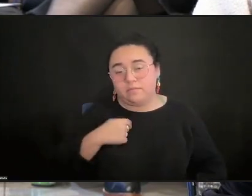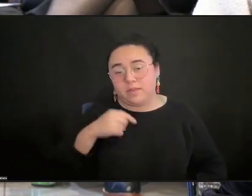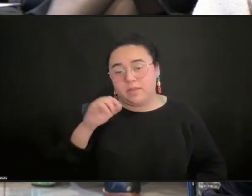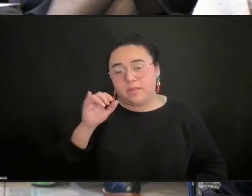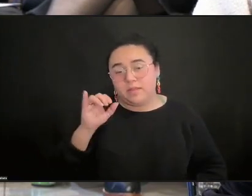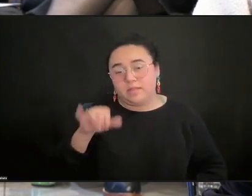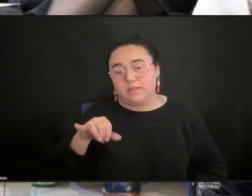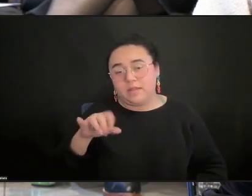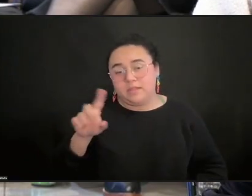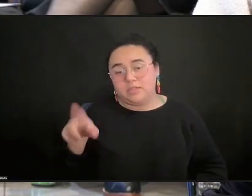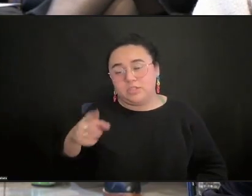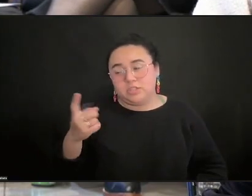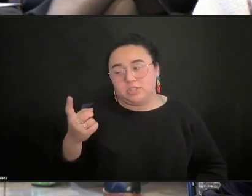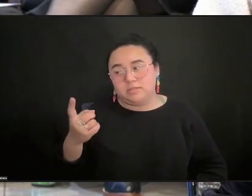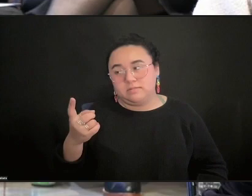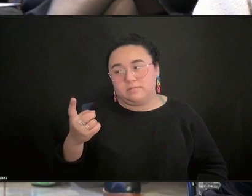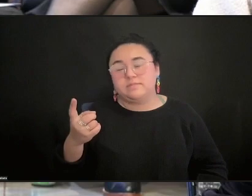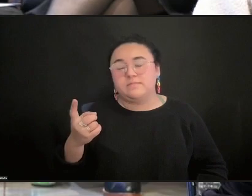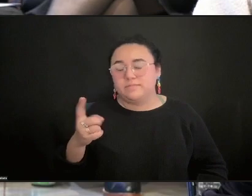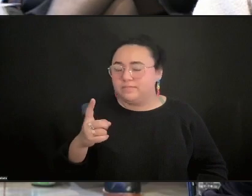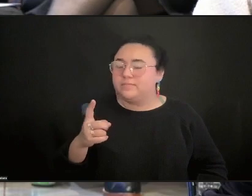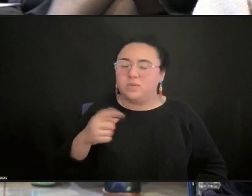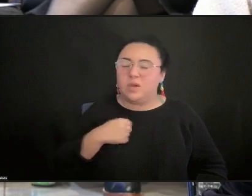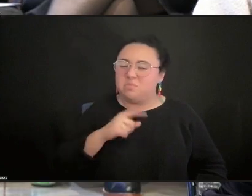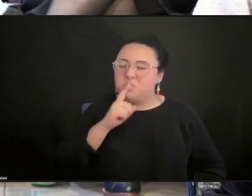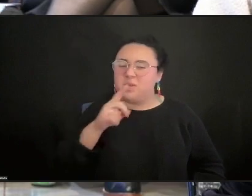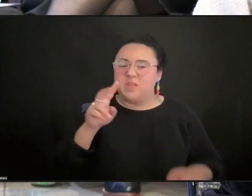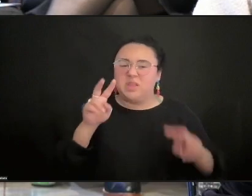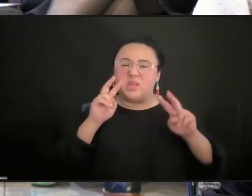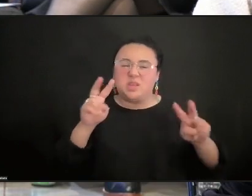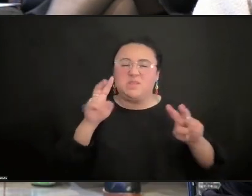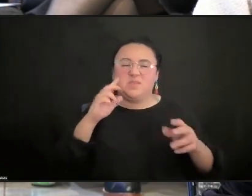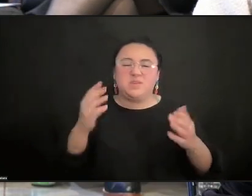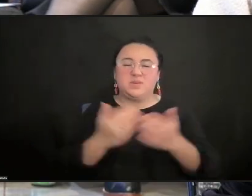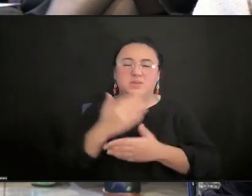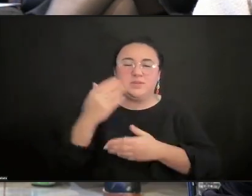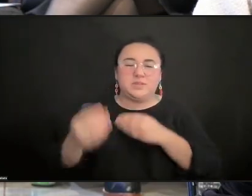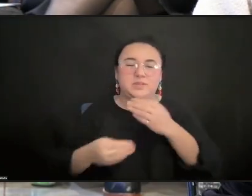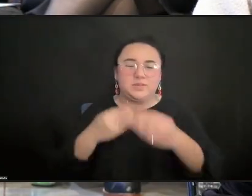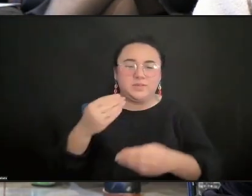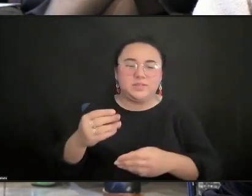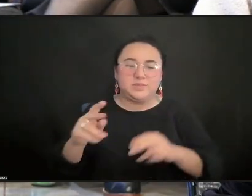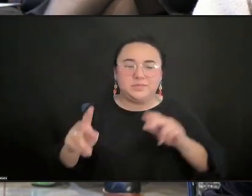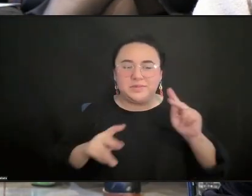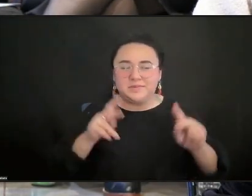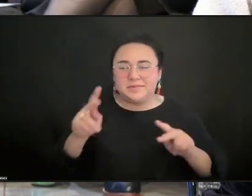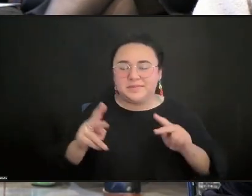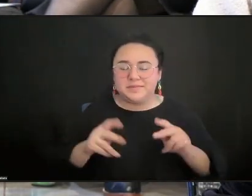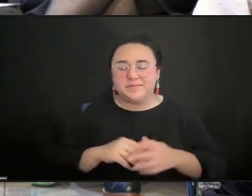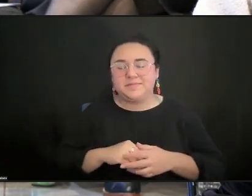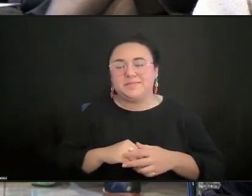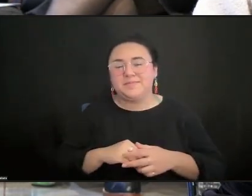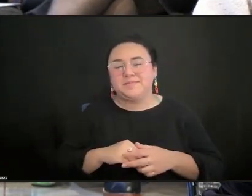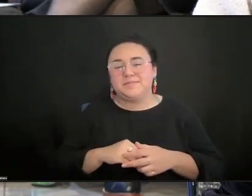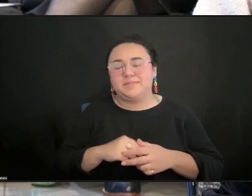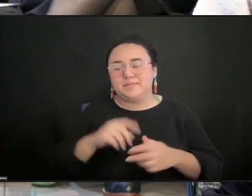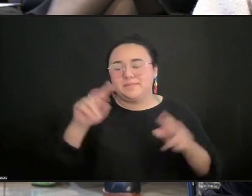I'm just really looking forward for the new generation of believers